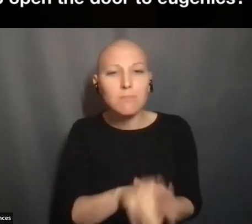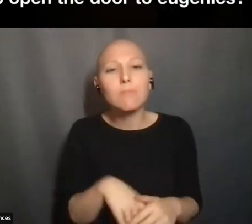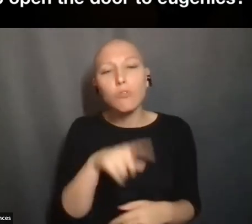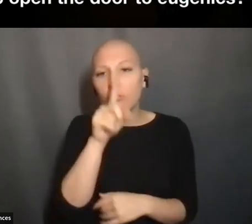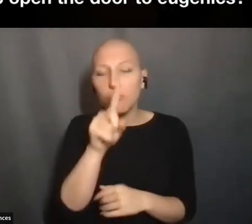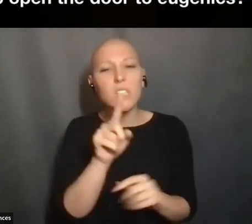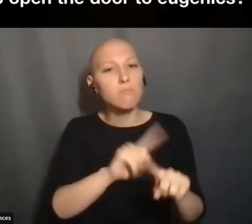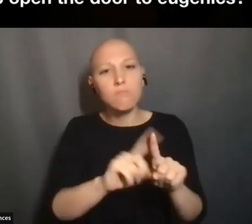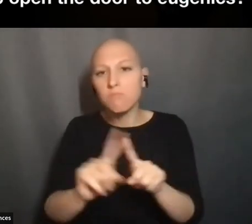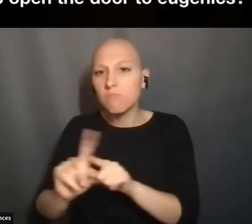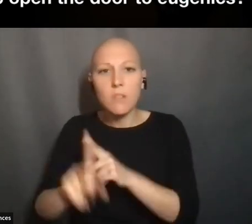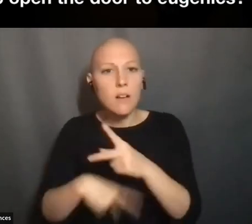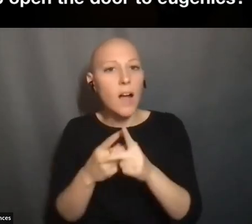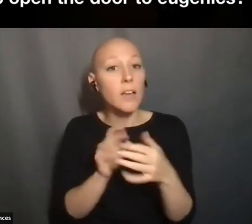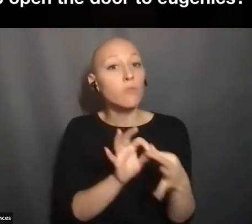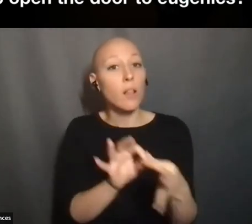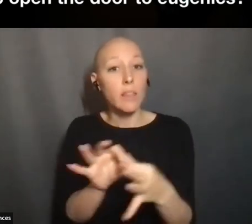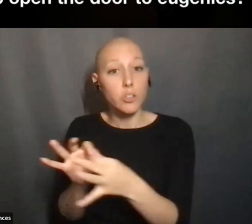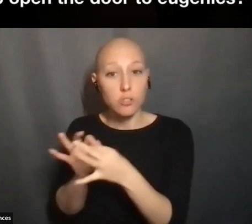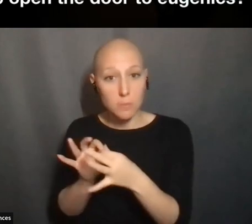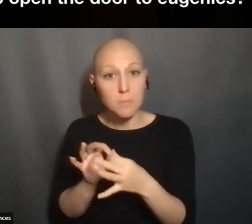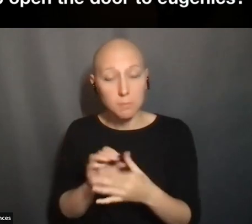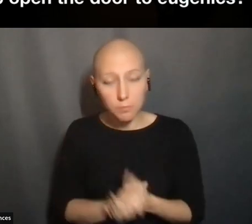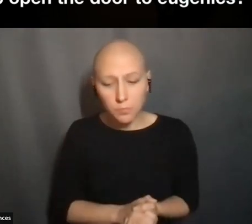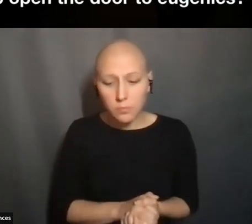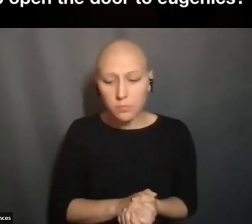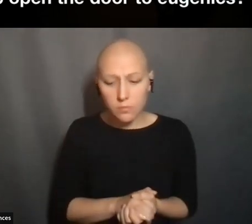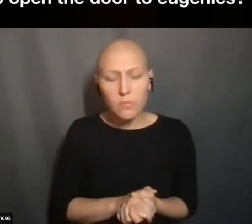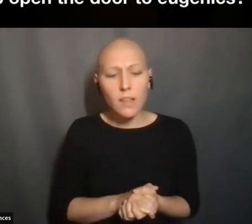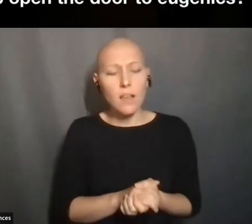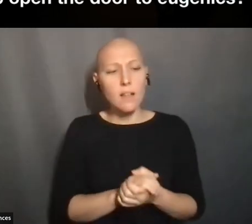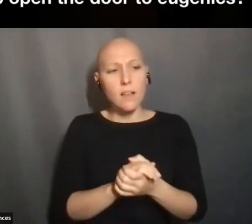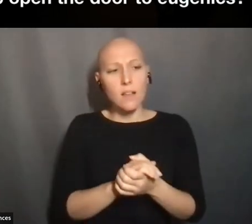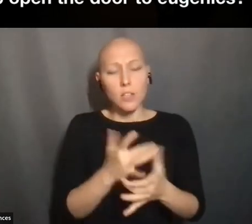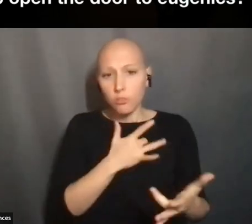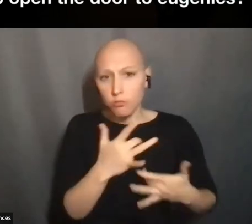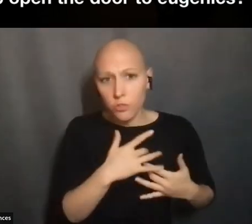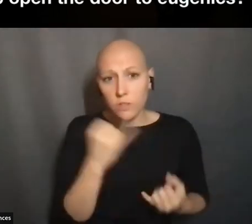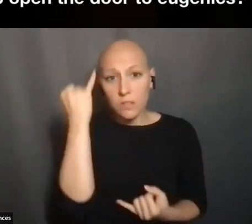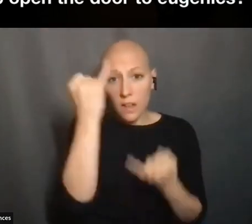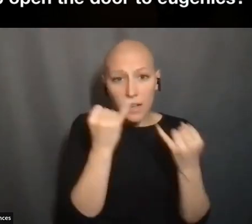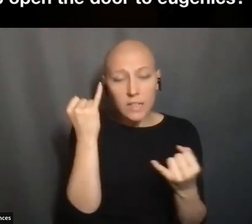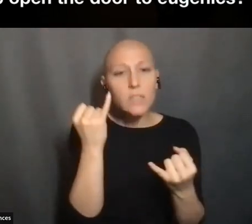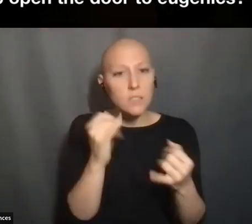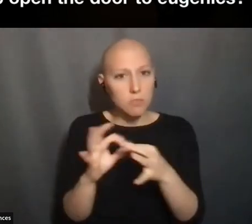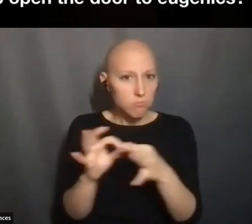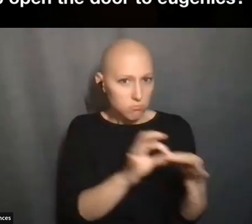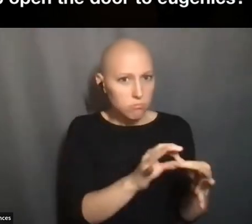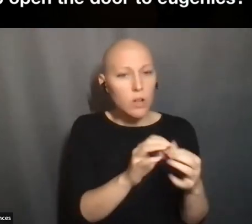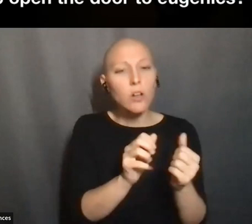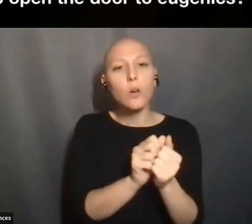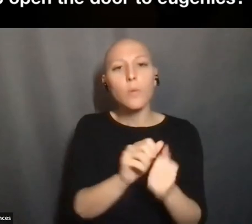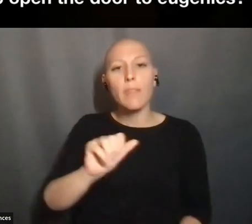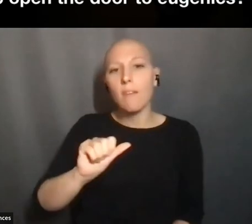THOSE IDEAS AND THOSE CONCERNS ARE ROOTED IN ABLEIST NOTIONS